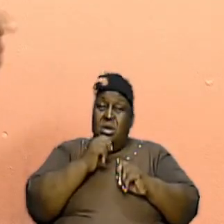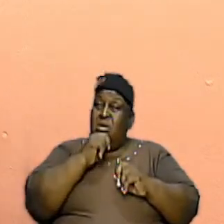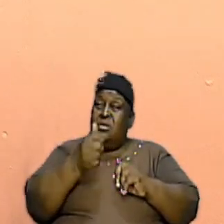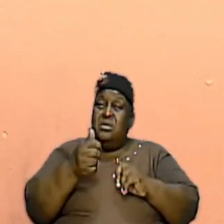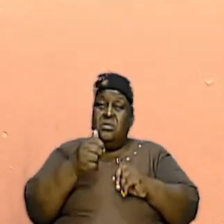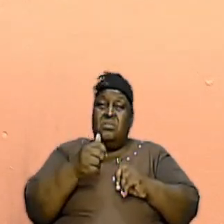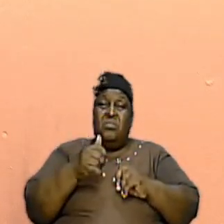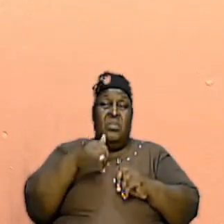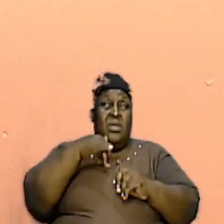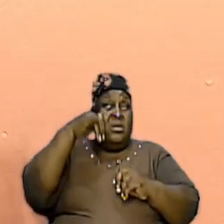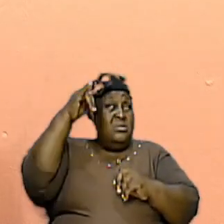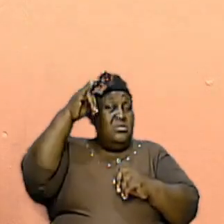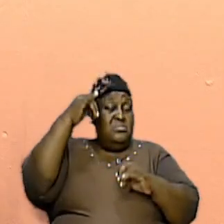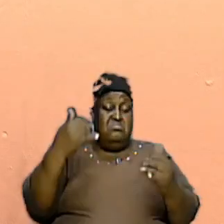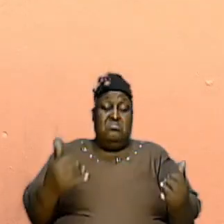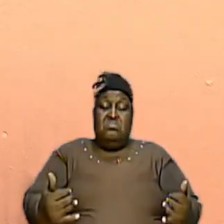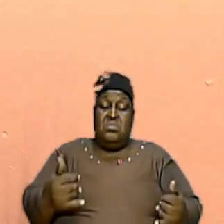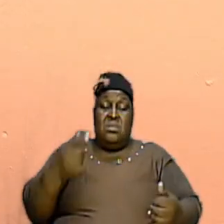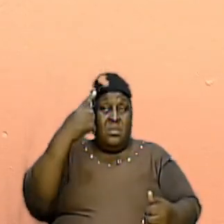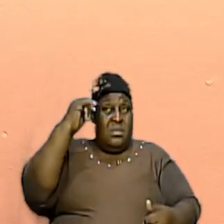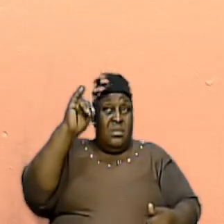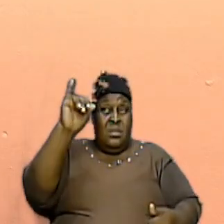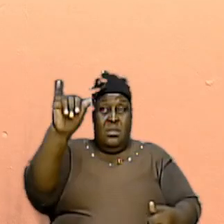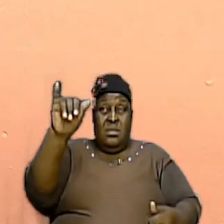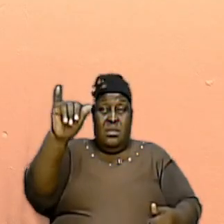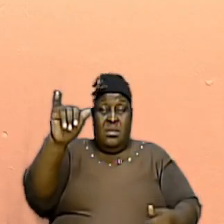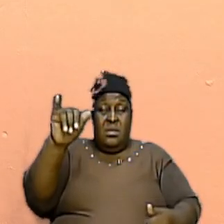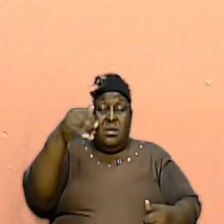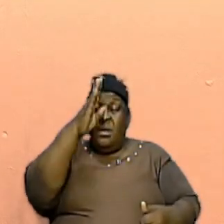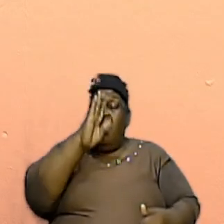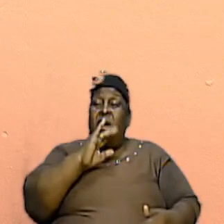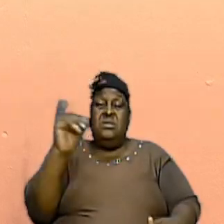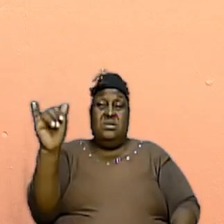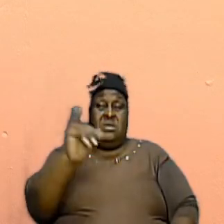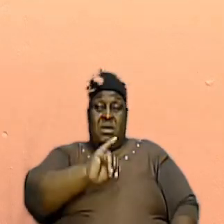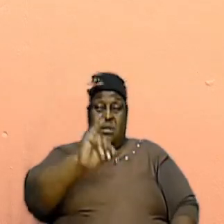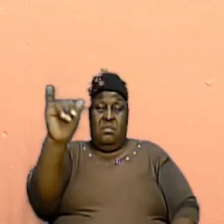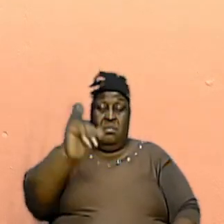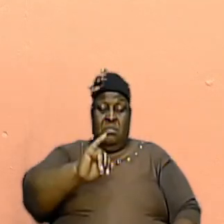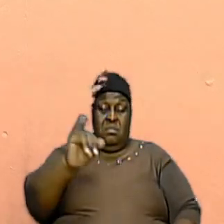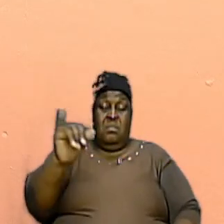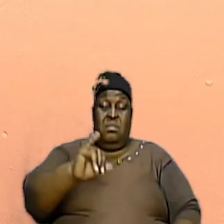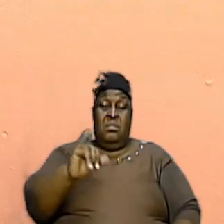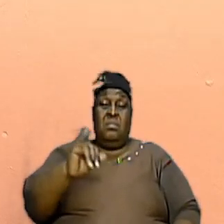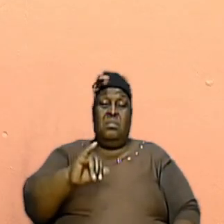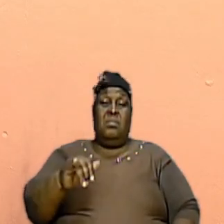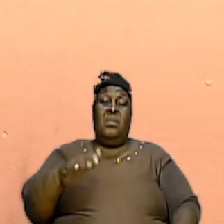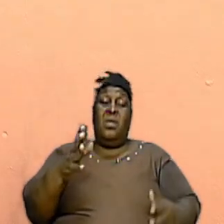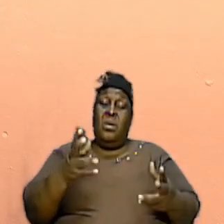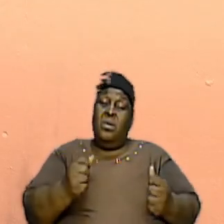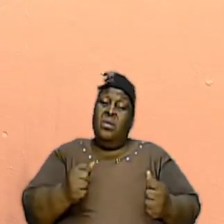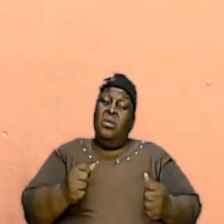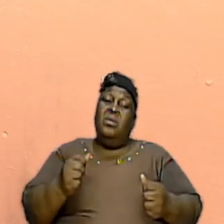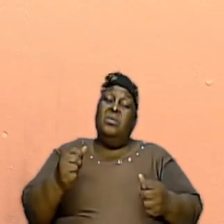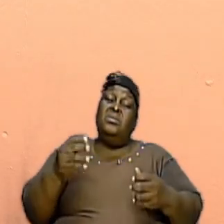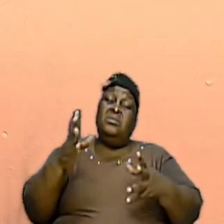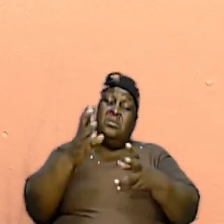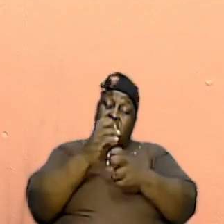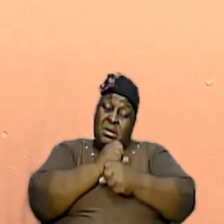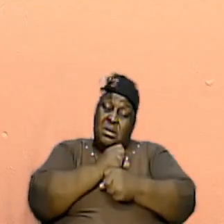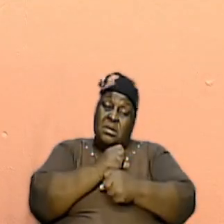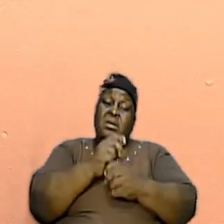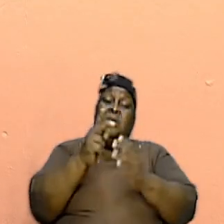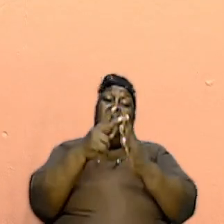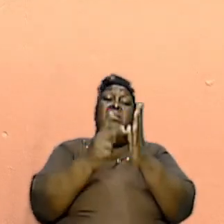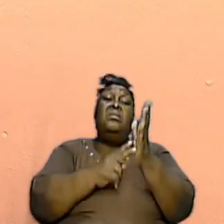today, and forever, He is the same. And I want us to catch that principle. He does